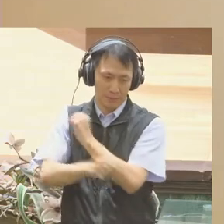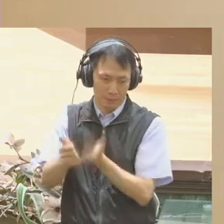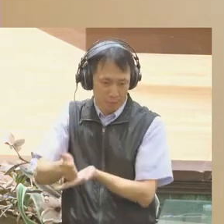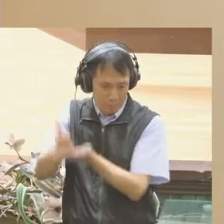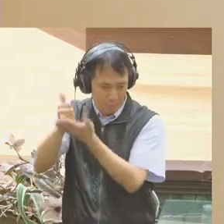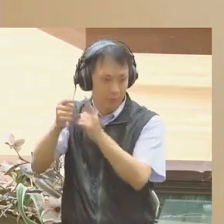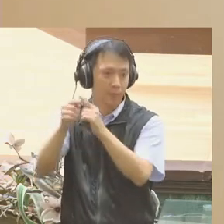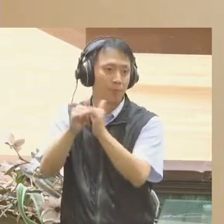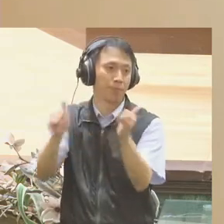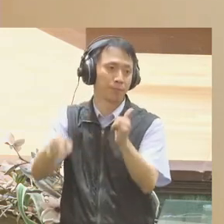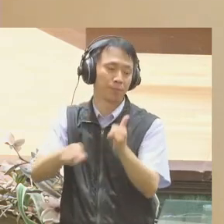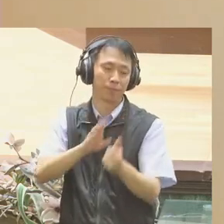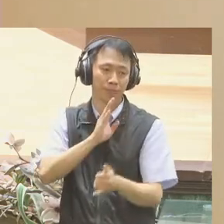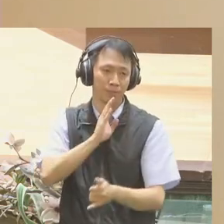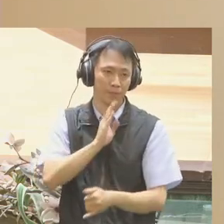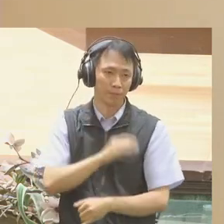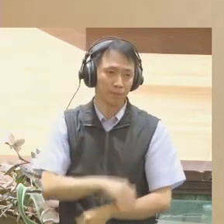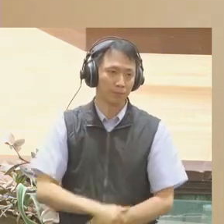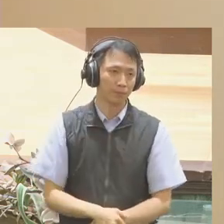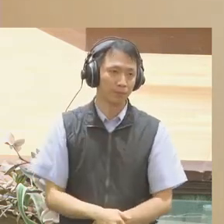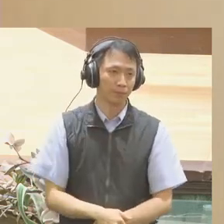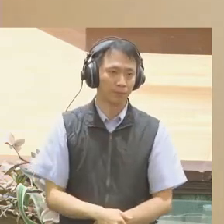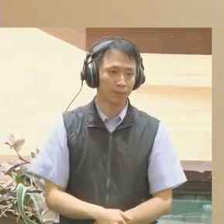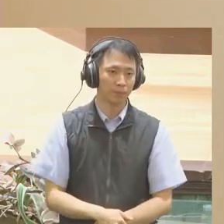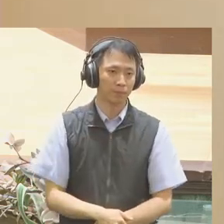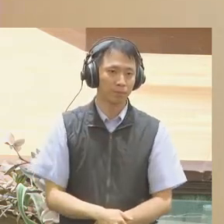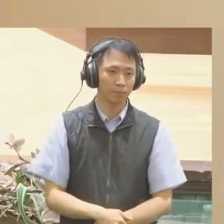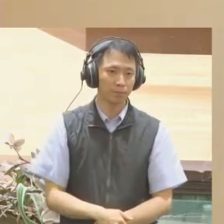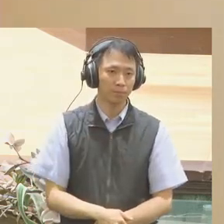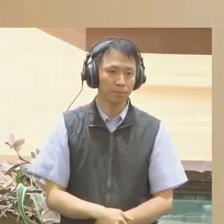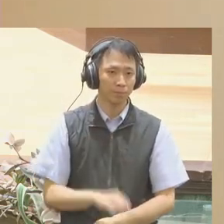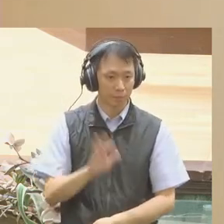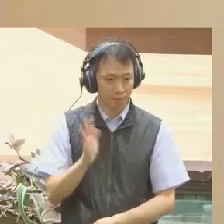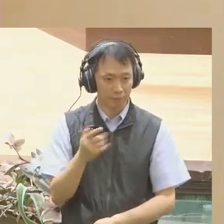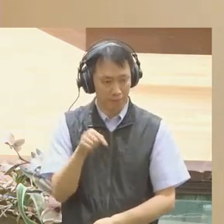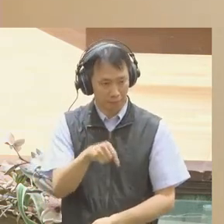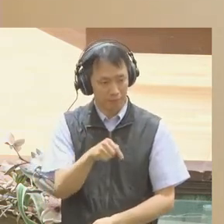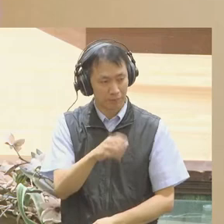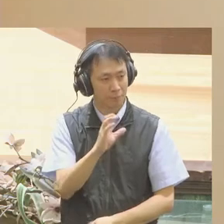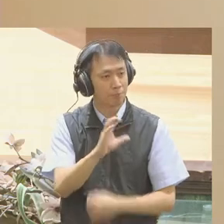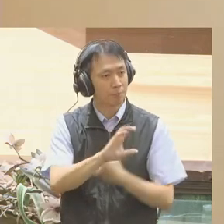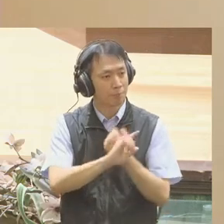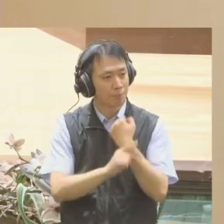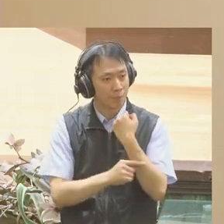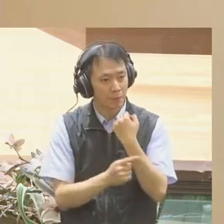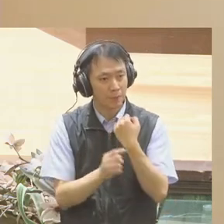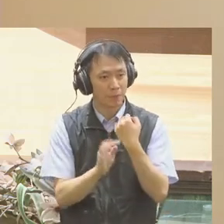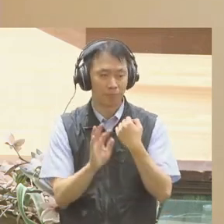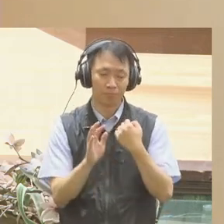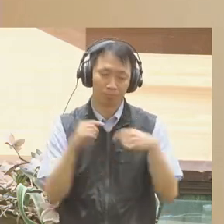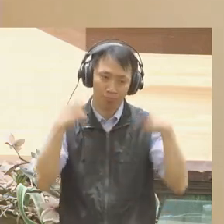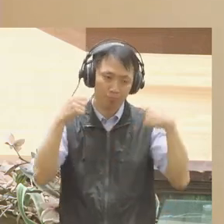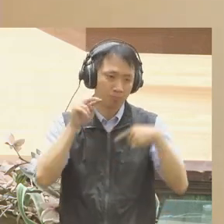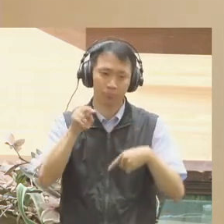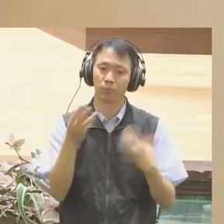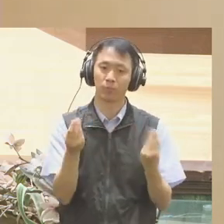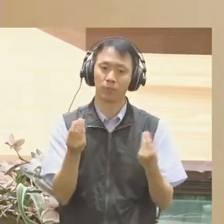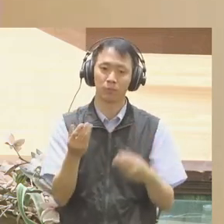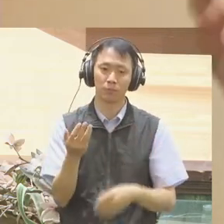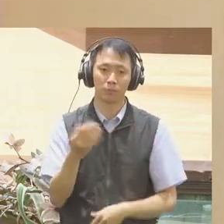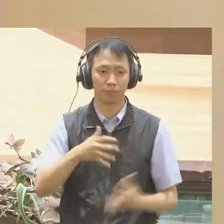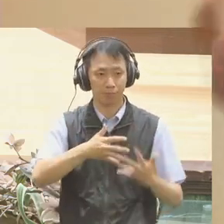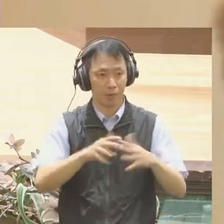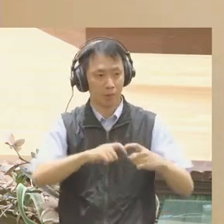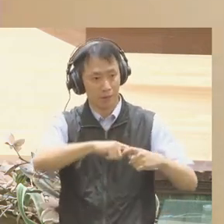comments. There was a single federal employee tasked with reviewing and summarizing the 1 million plain text comments. The same process would